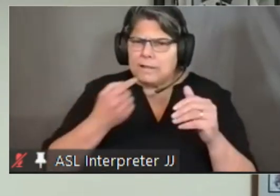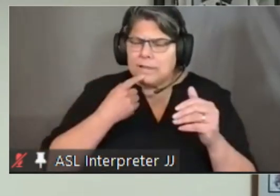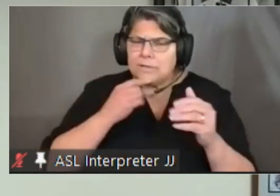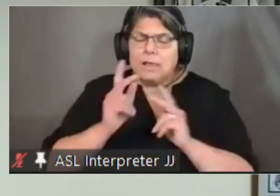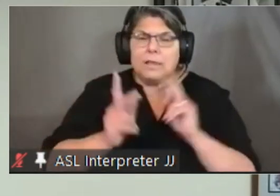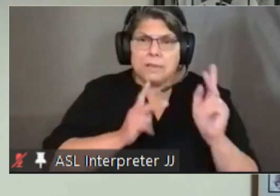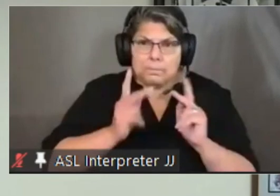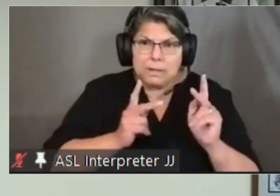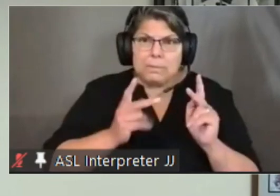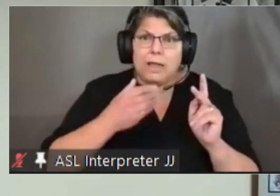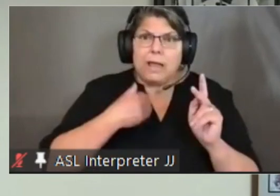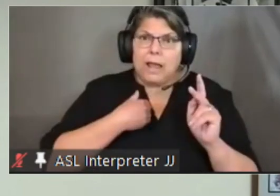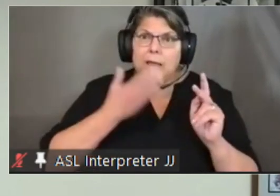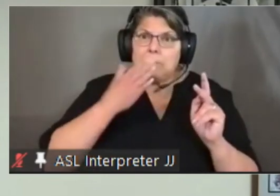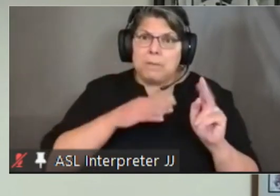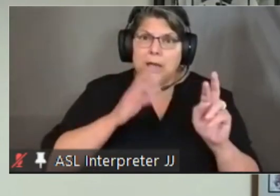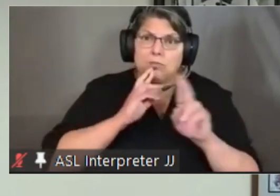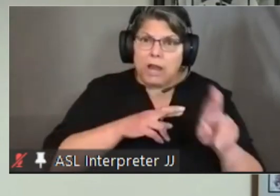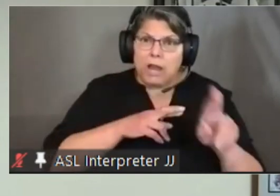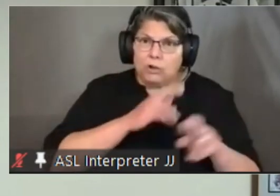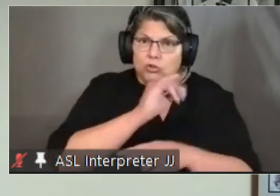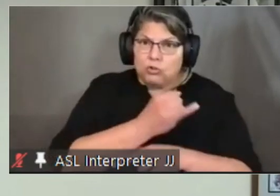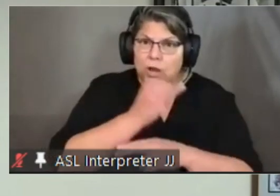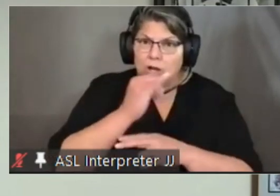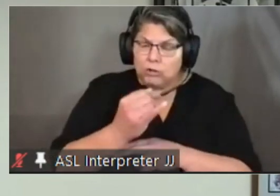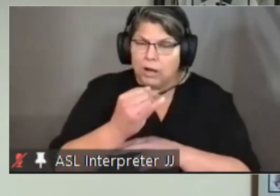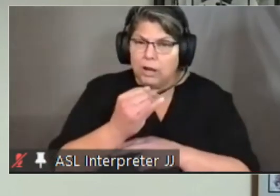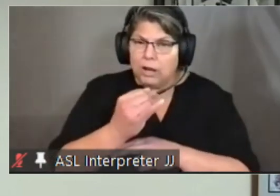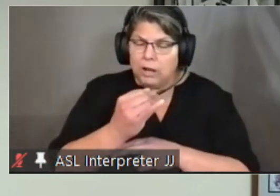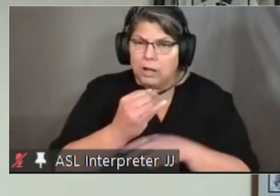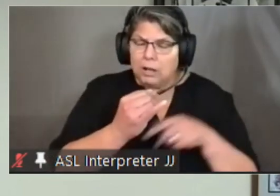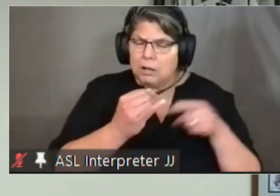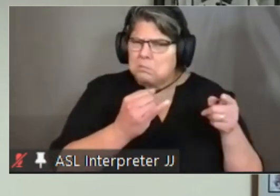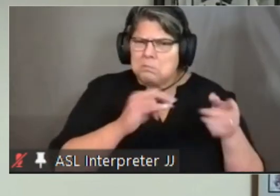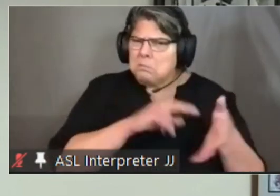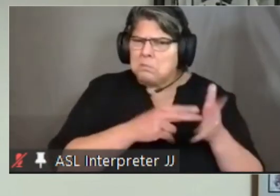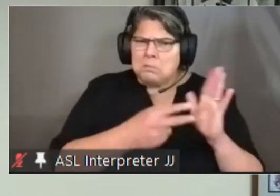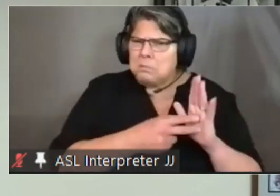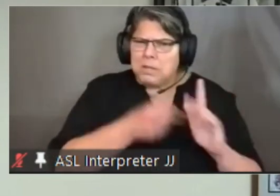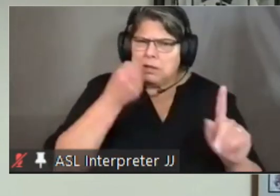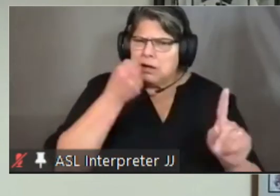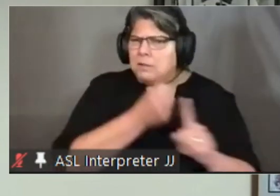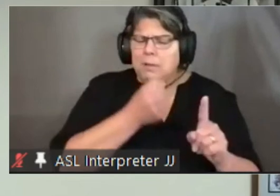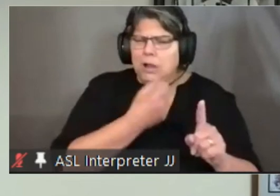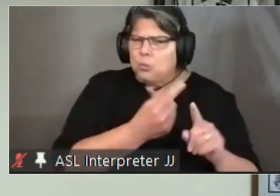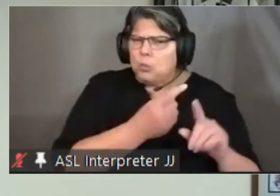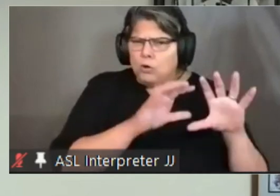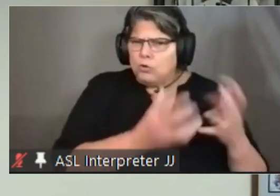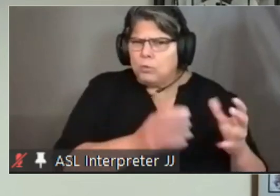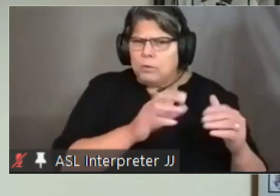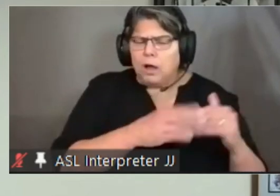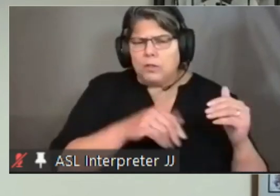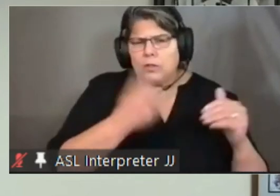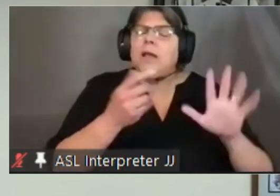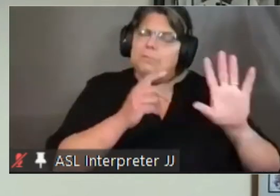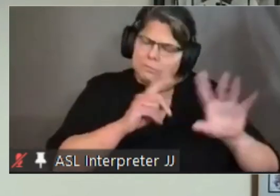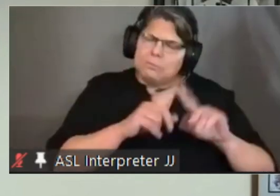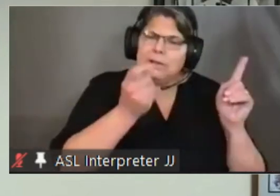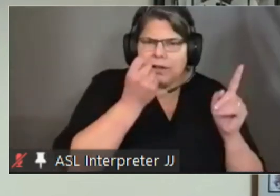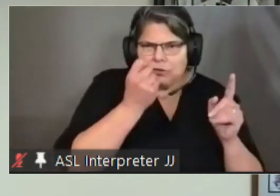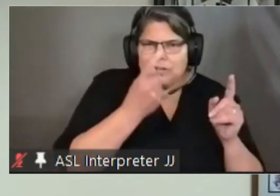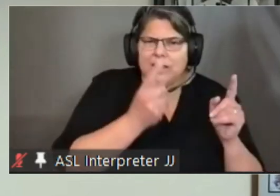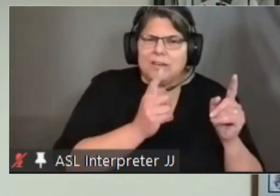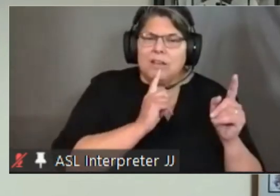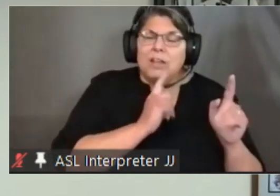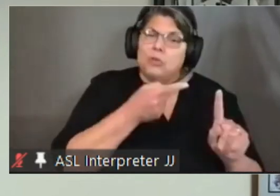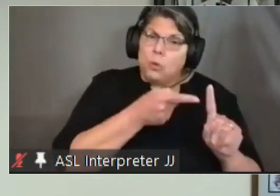that came from johnson johnson affected uh any subgroups more than others except for women between the ages of